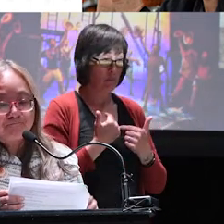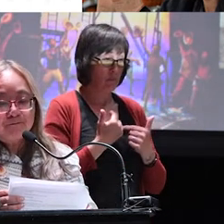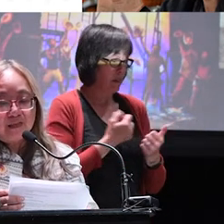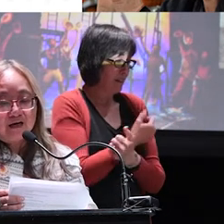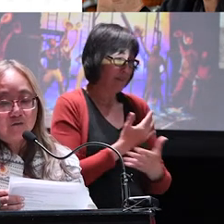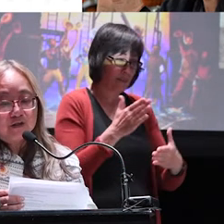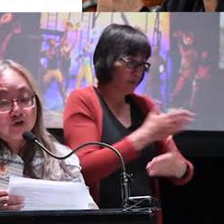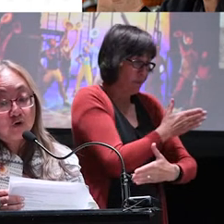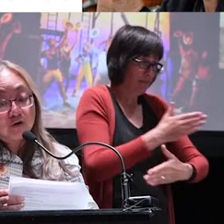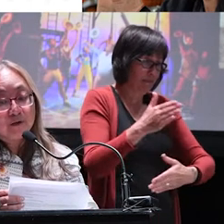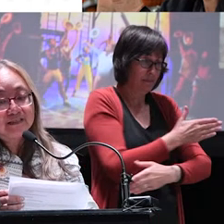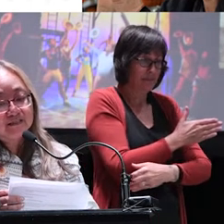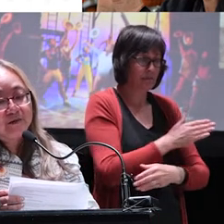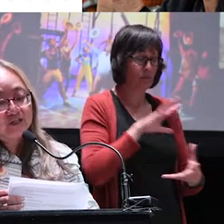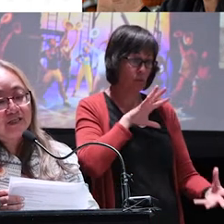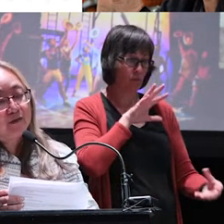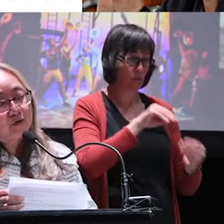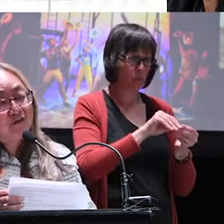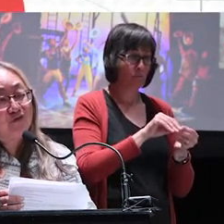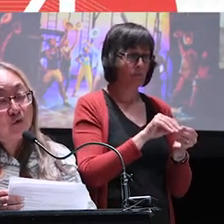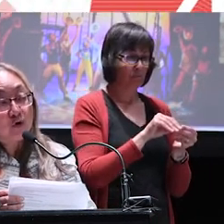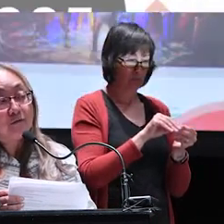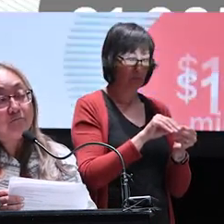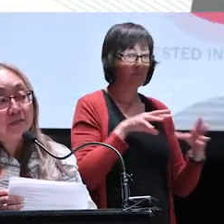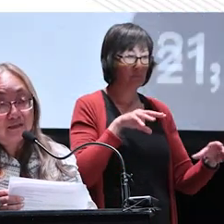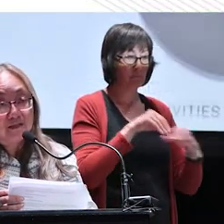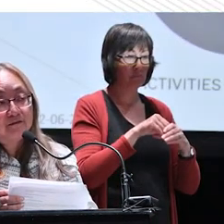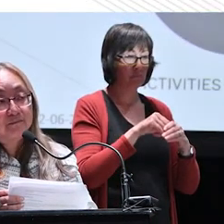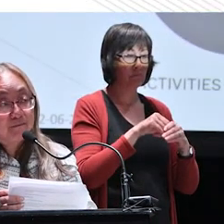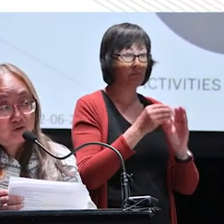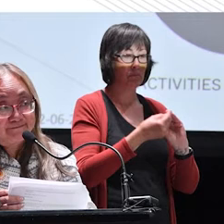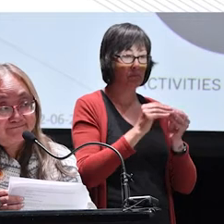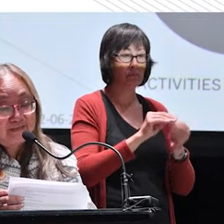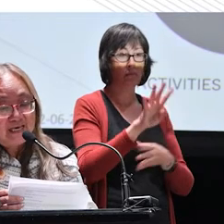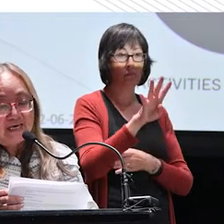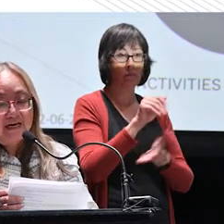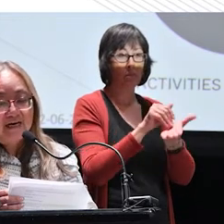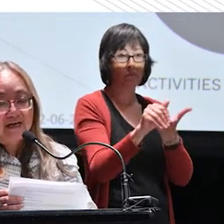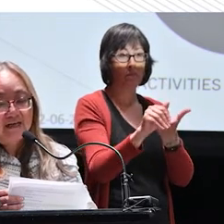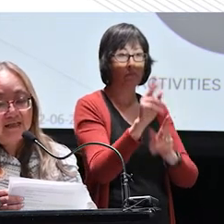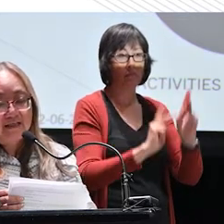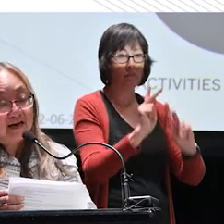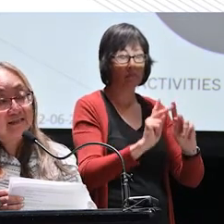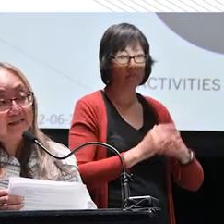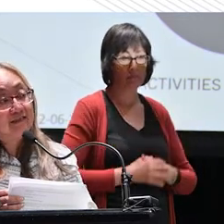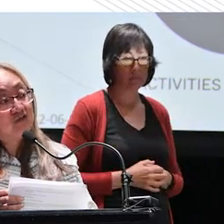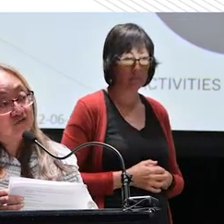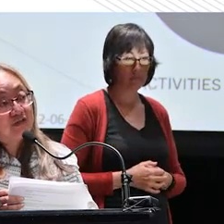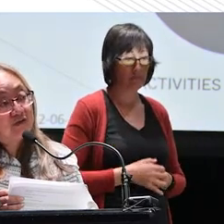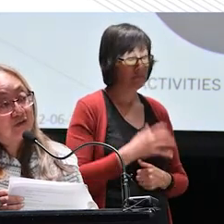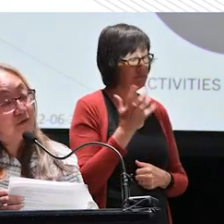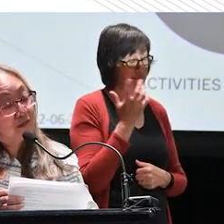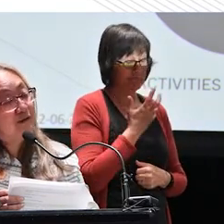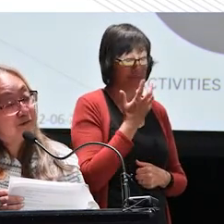between with a total participation number of 4 million people. That is an